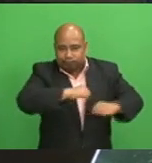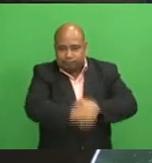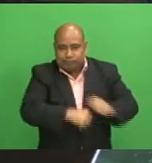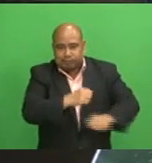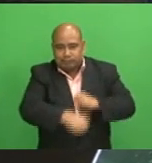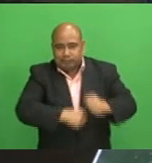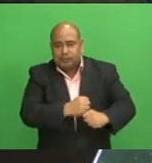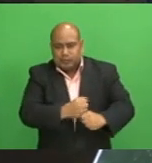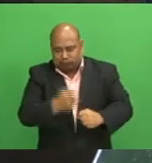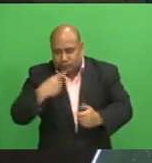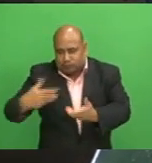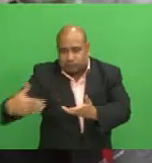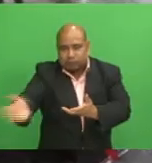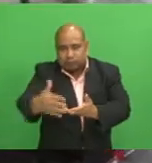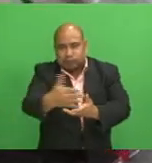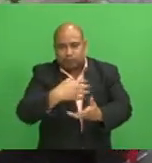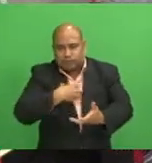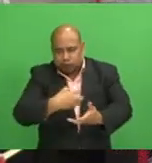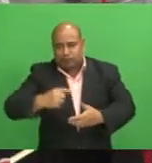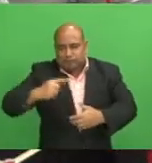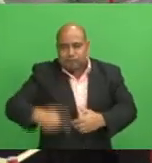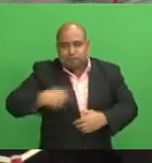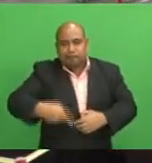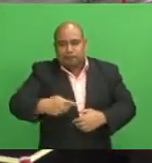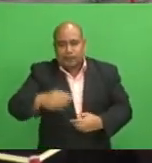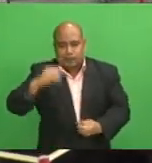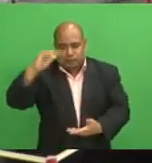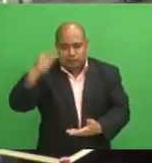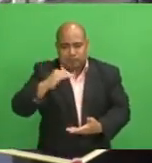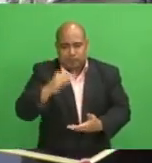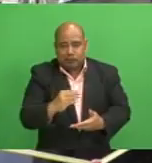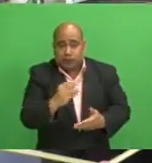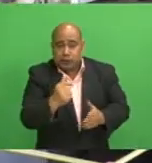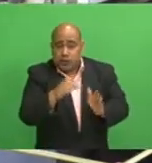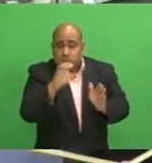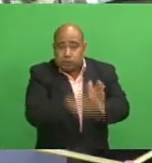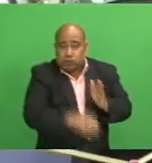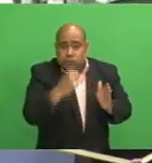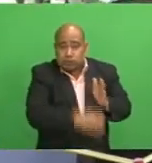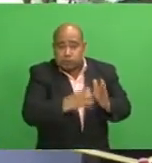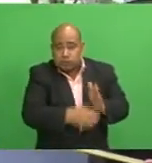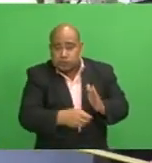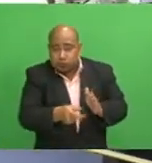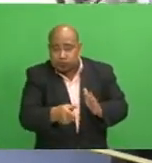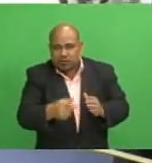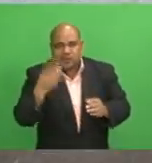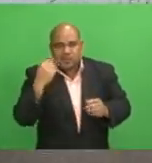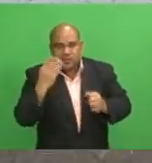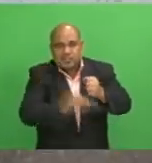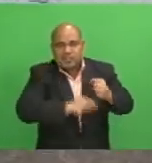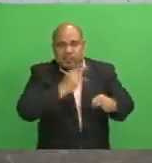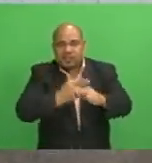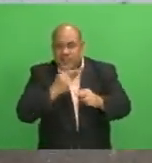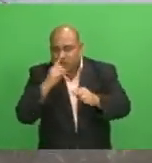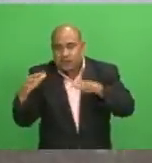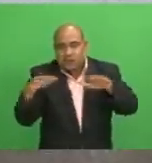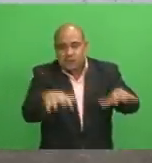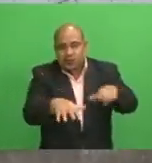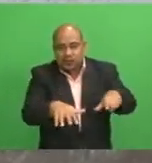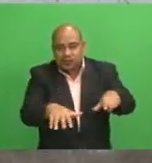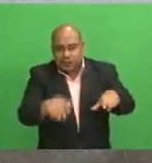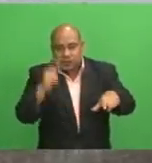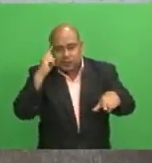efficiency and reduce cost towards cane growers. 26 mechanical harvesters are expected to be in the Rarawai